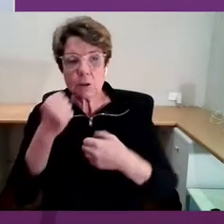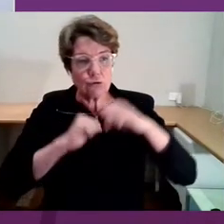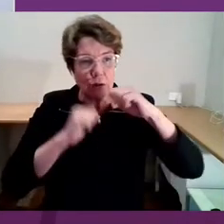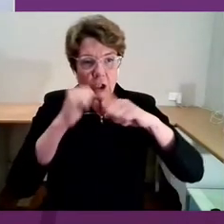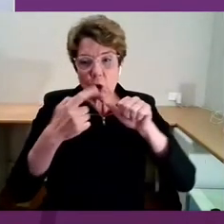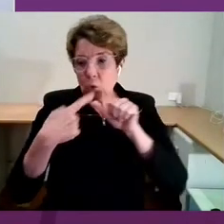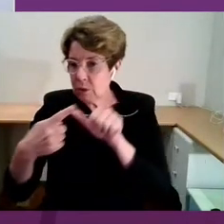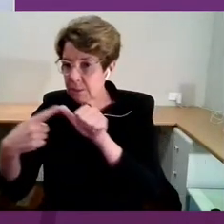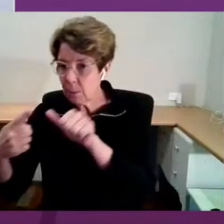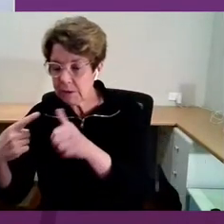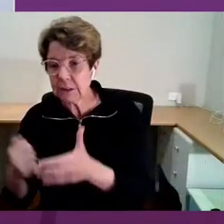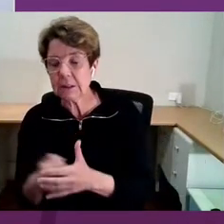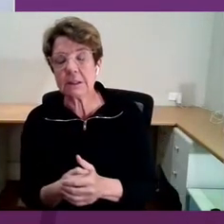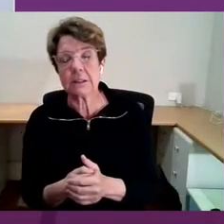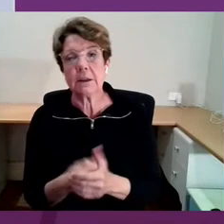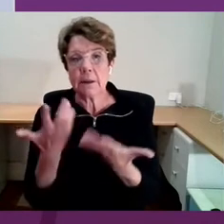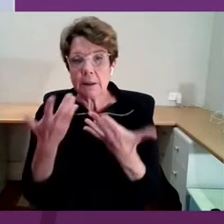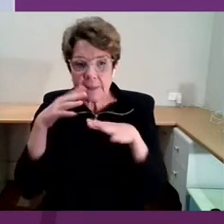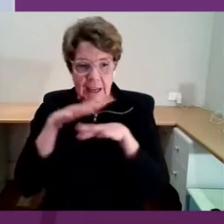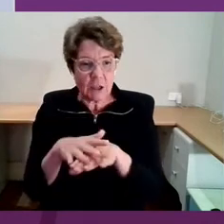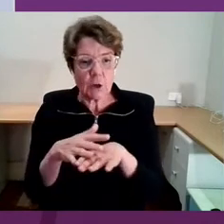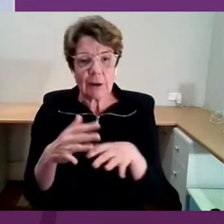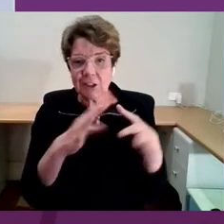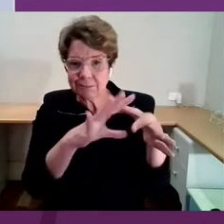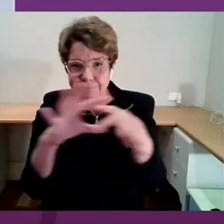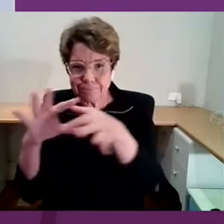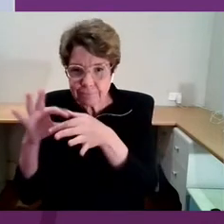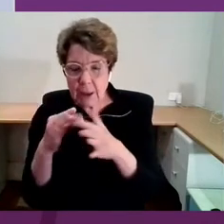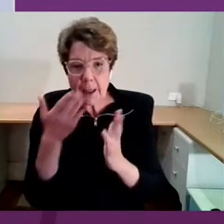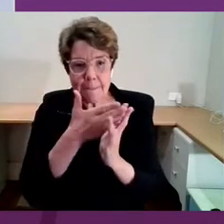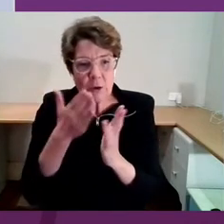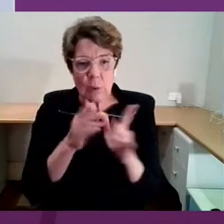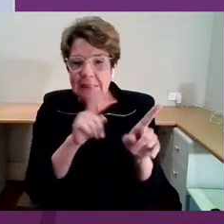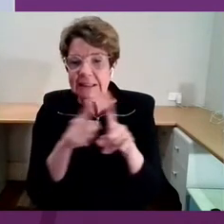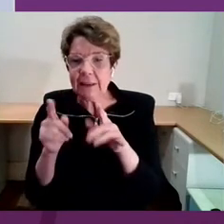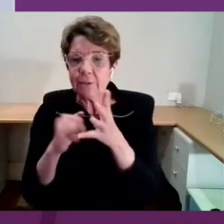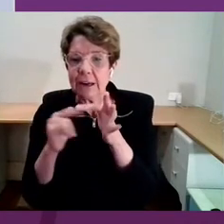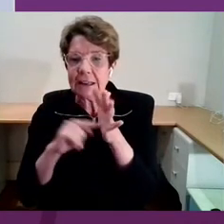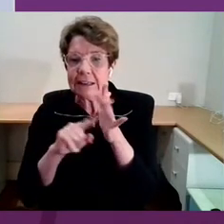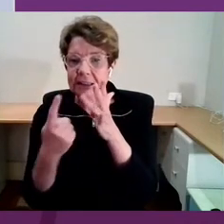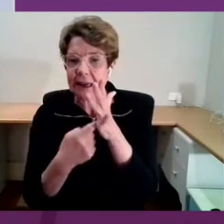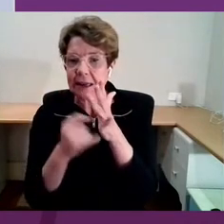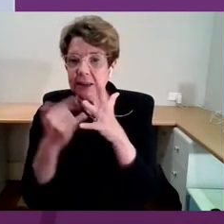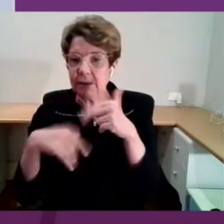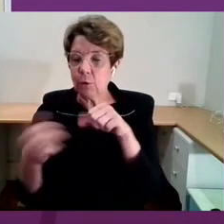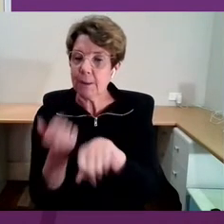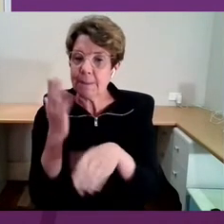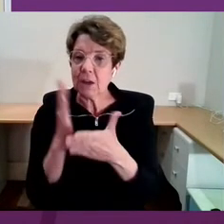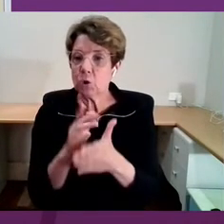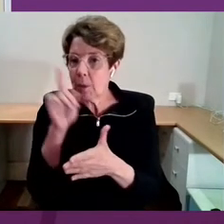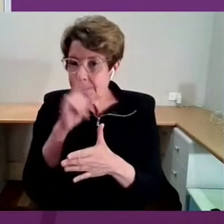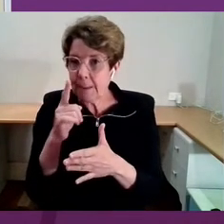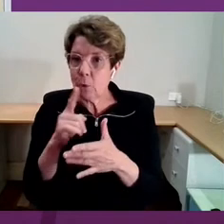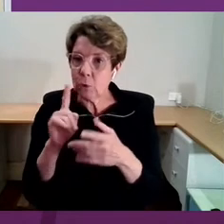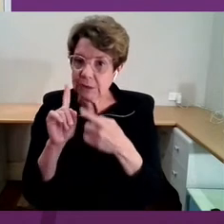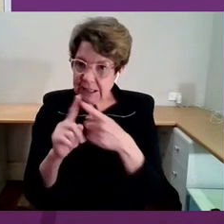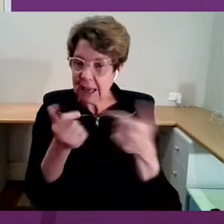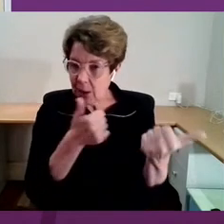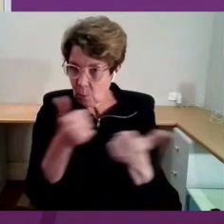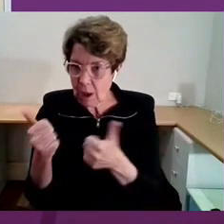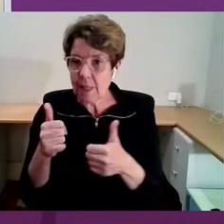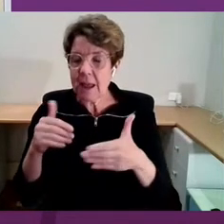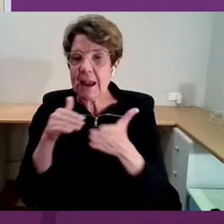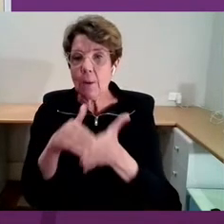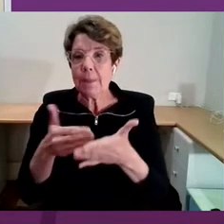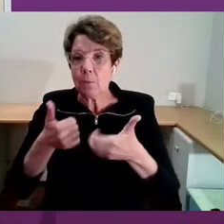integration between sectors, if we're going to keep people well and to help them to recover. Does that connect to that